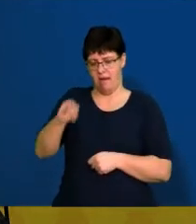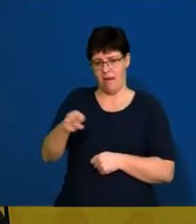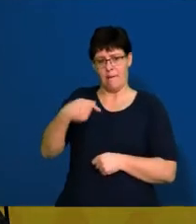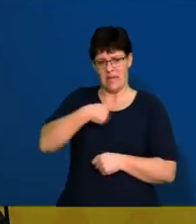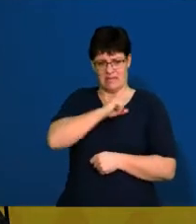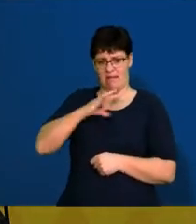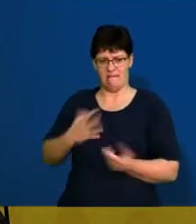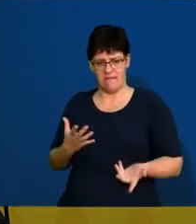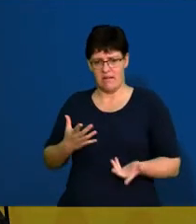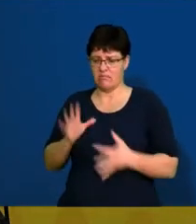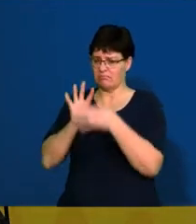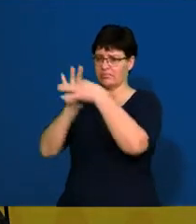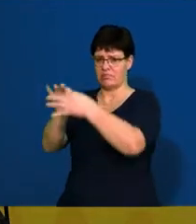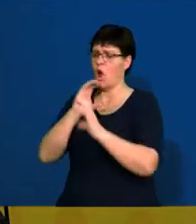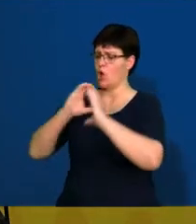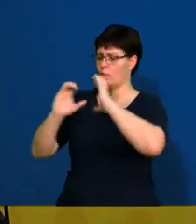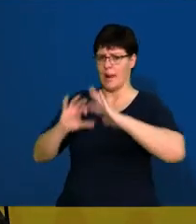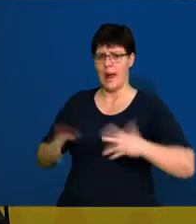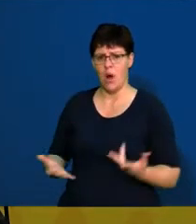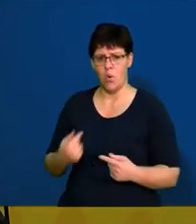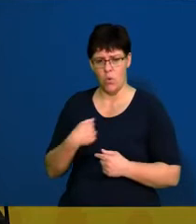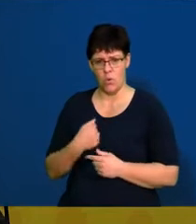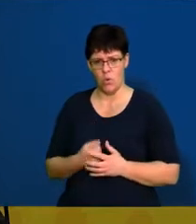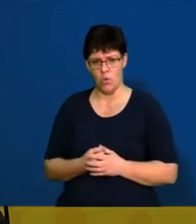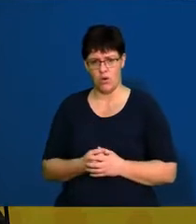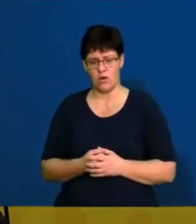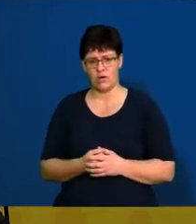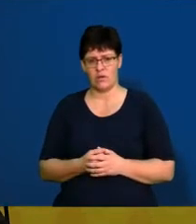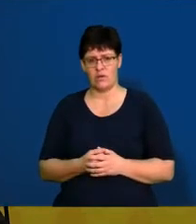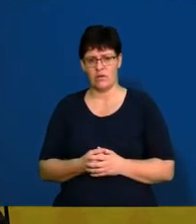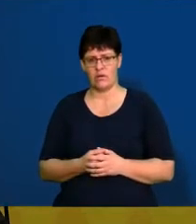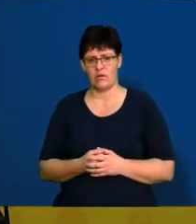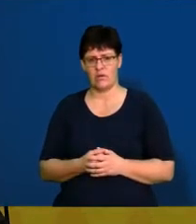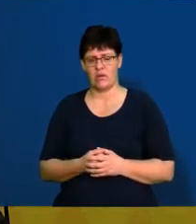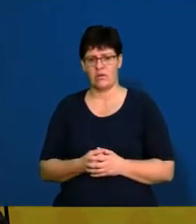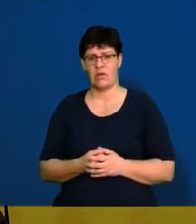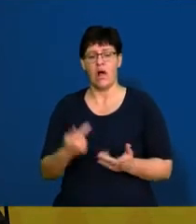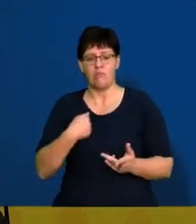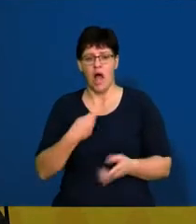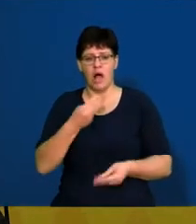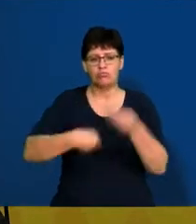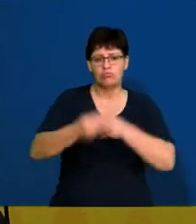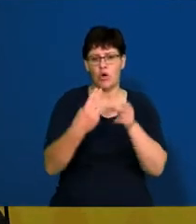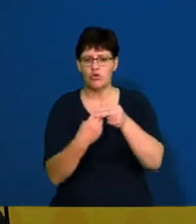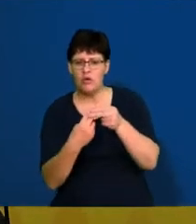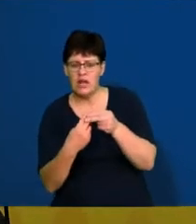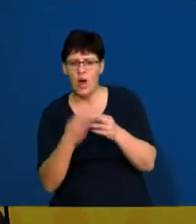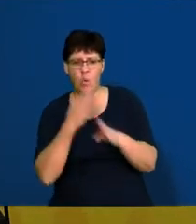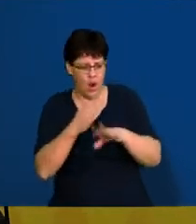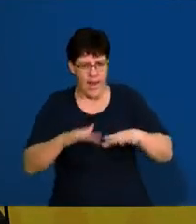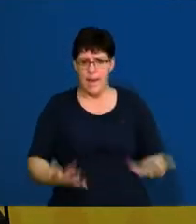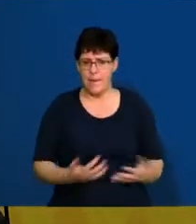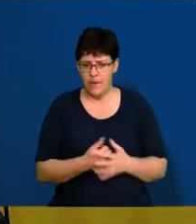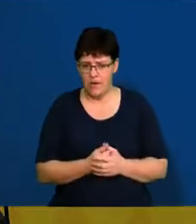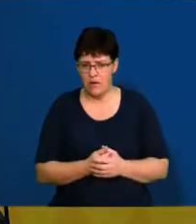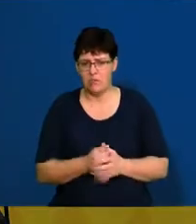we do? How do we communicate? What must we do to work with trade unions? Where does trade unions fall in